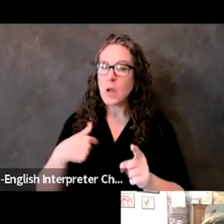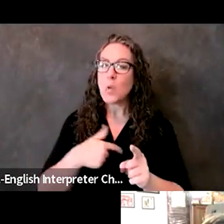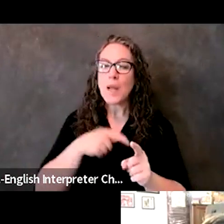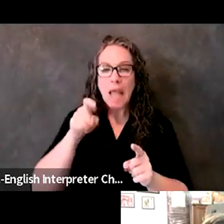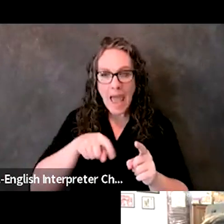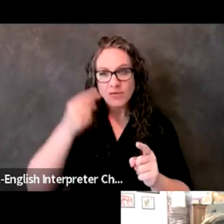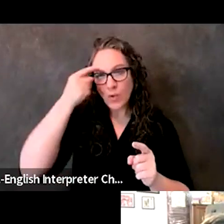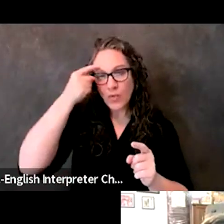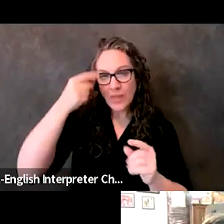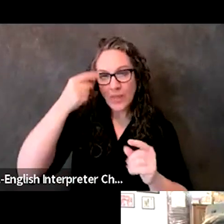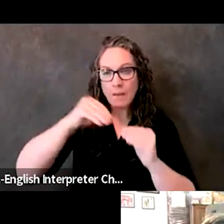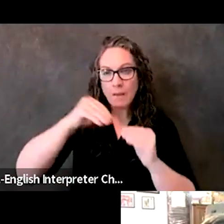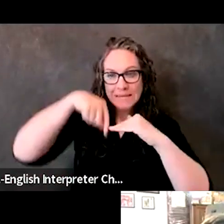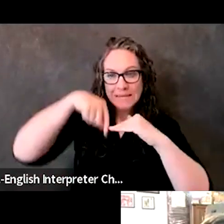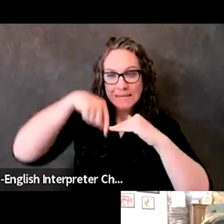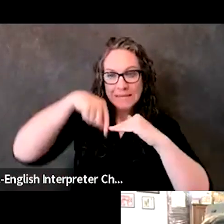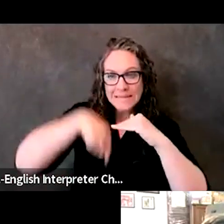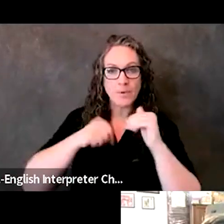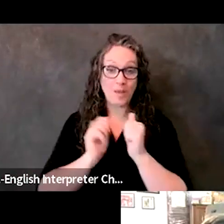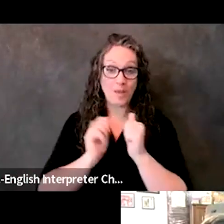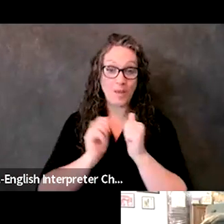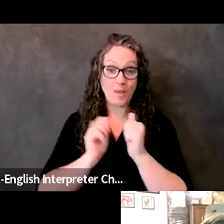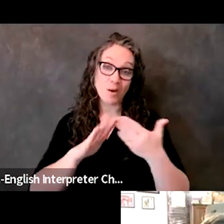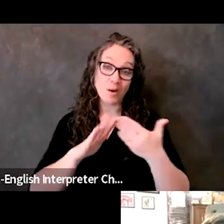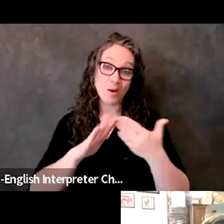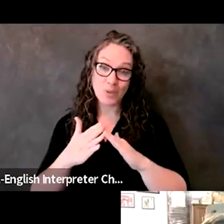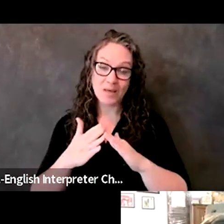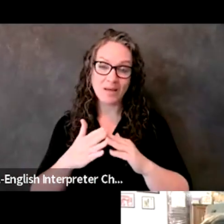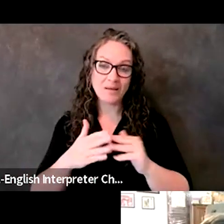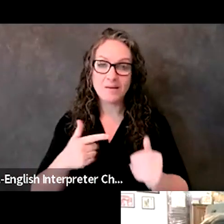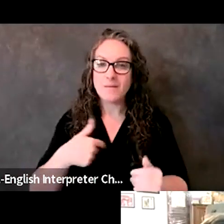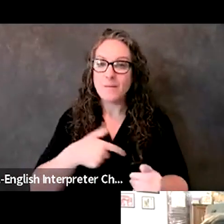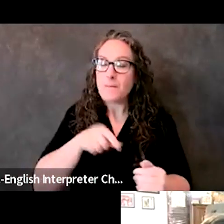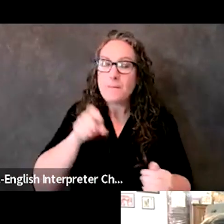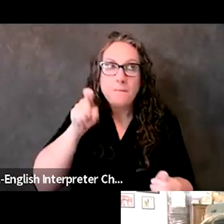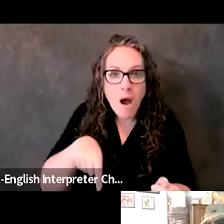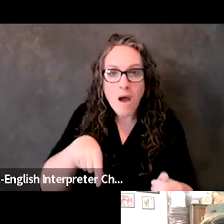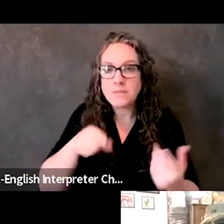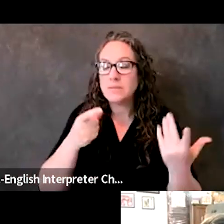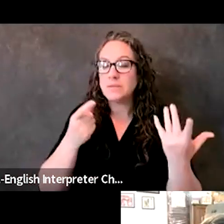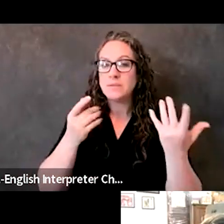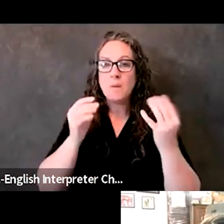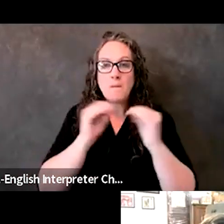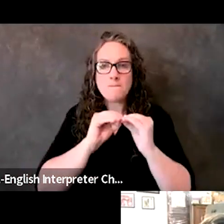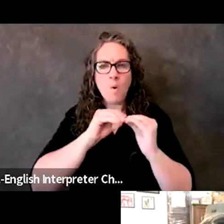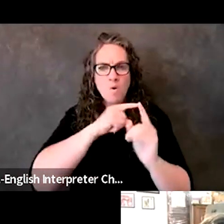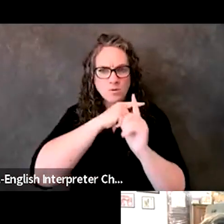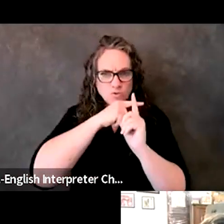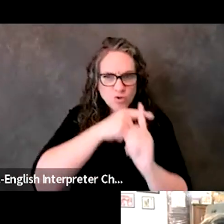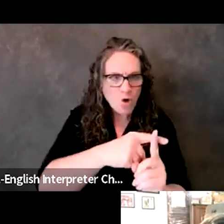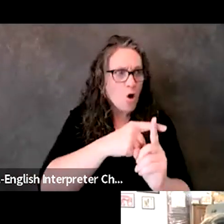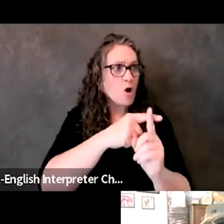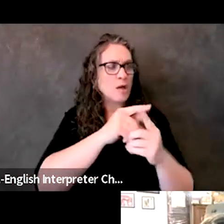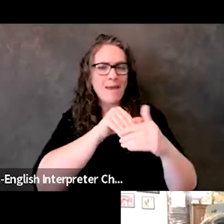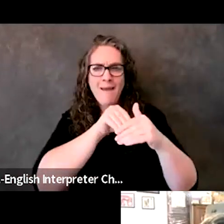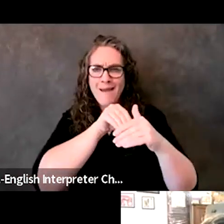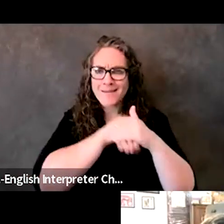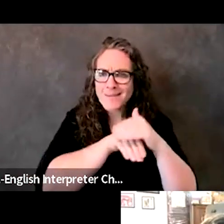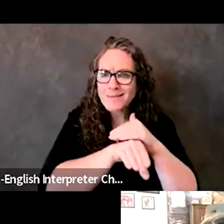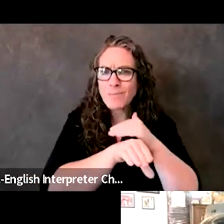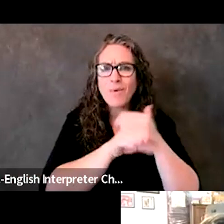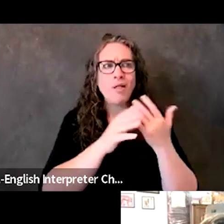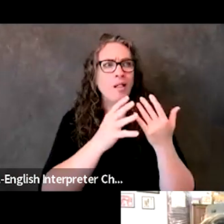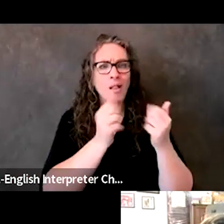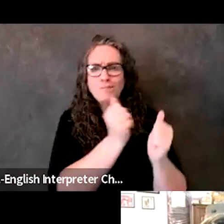with our communities and really dive into, um, you know, how we provide targeted and accessible, uh,